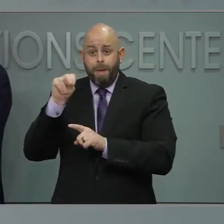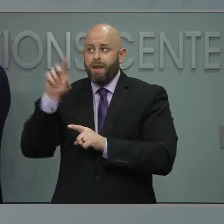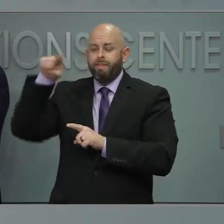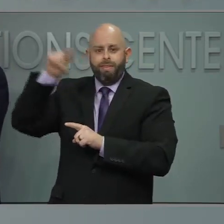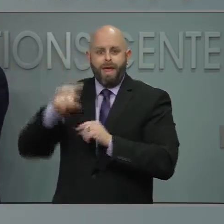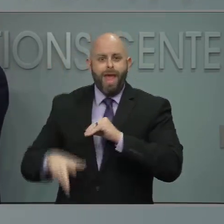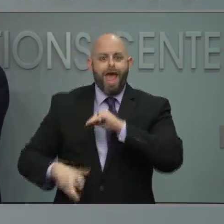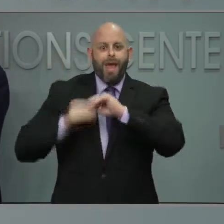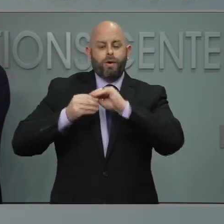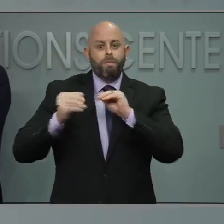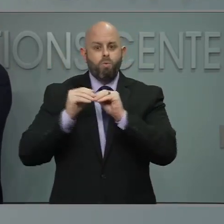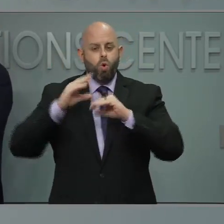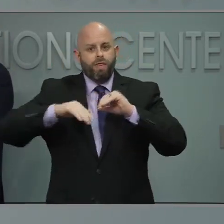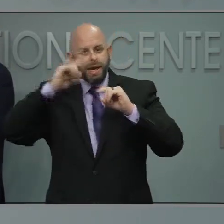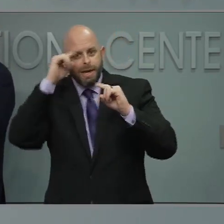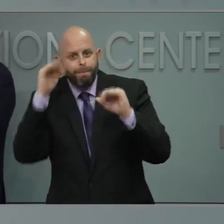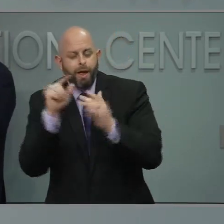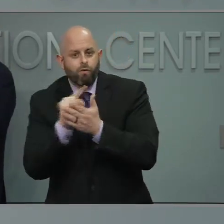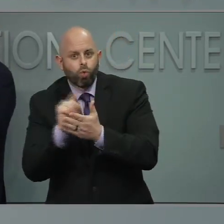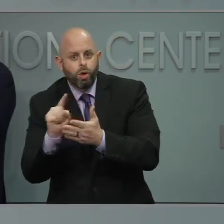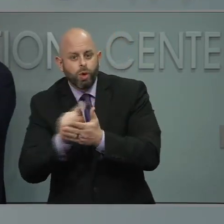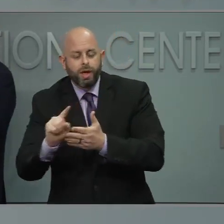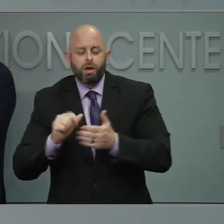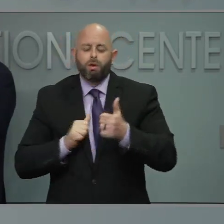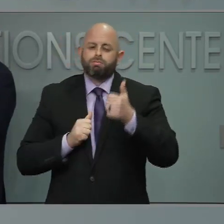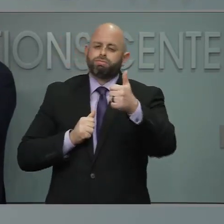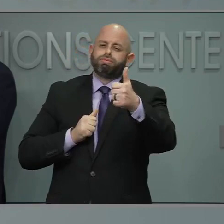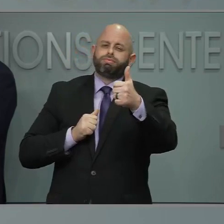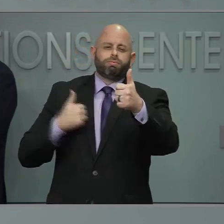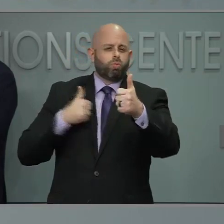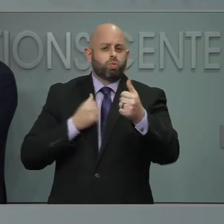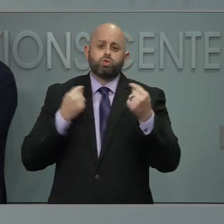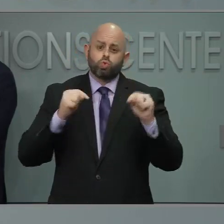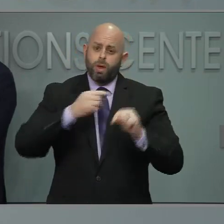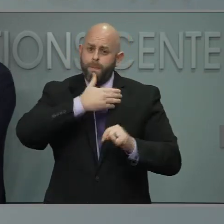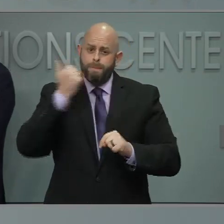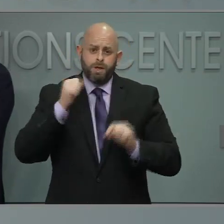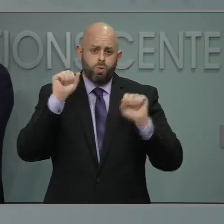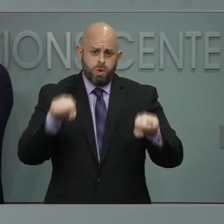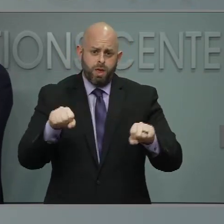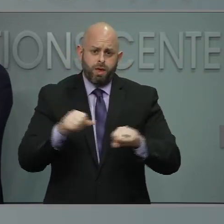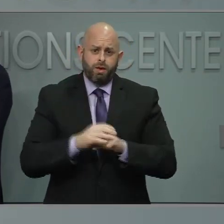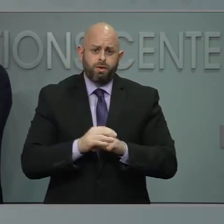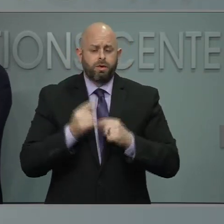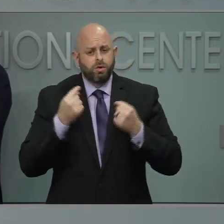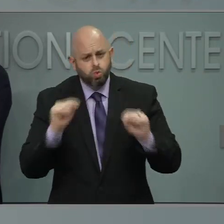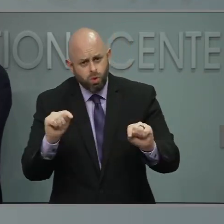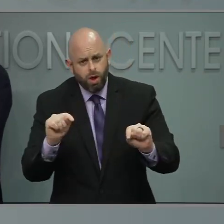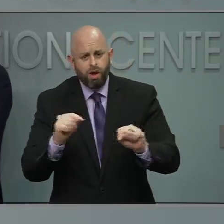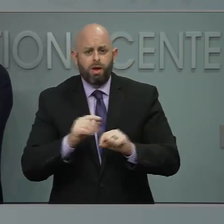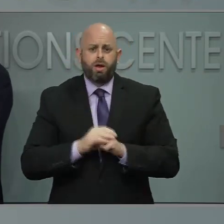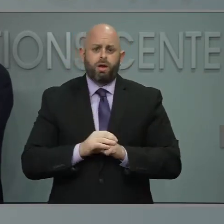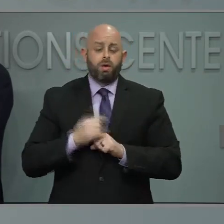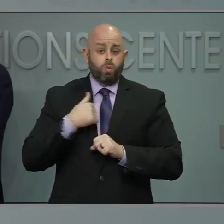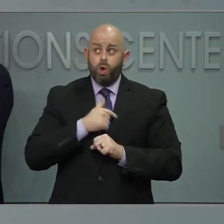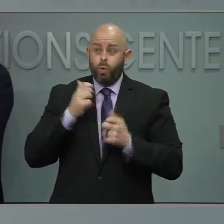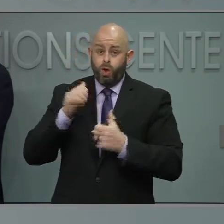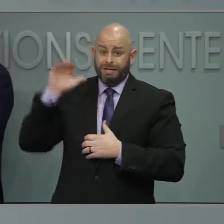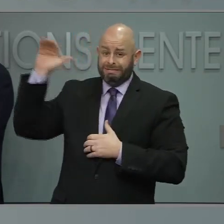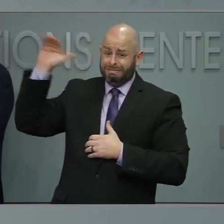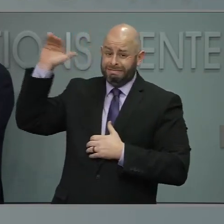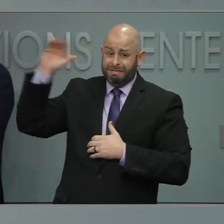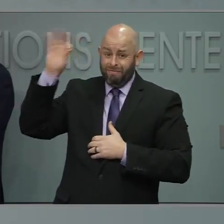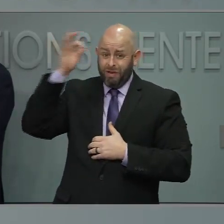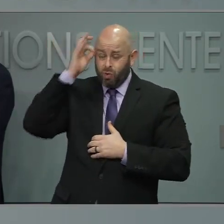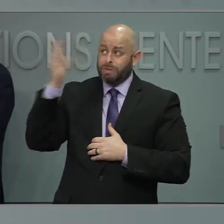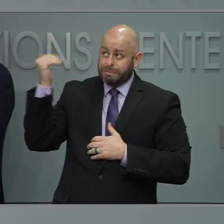So that's been a very positive thing. So we're doing everything we can to encourage the federal government to